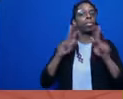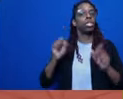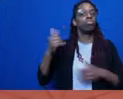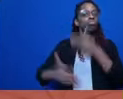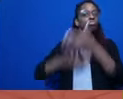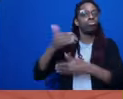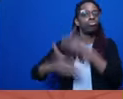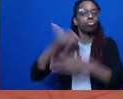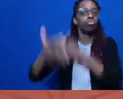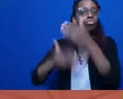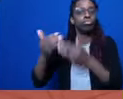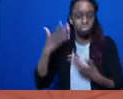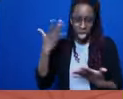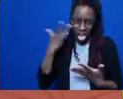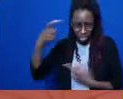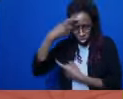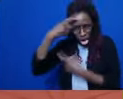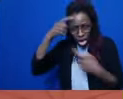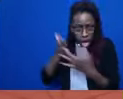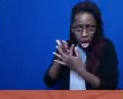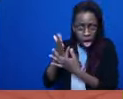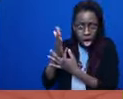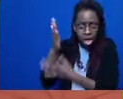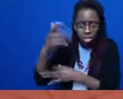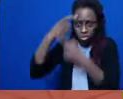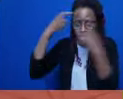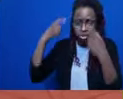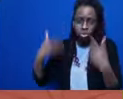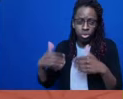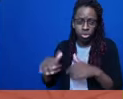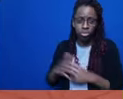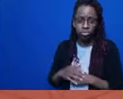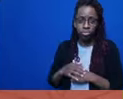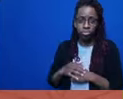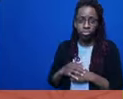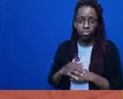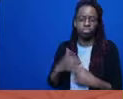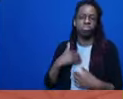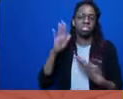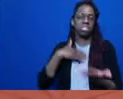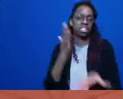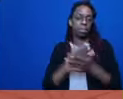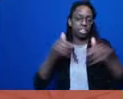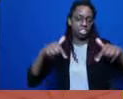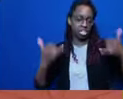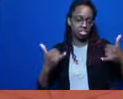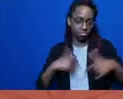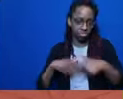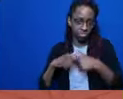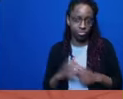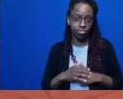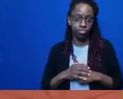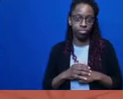stop here in terms of the curriculum and moving everybody through it.